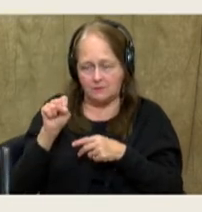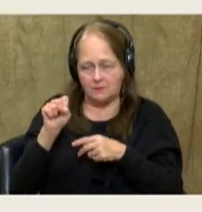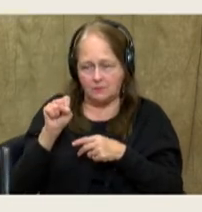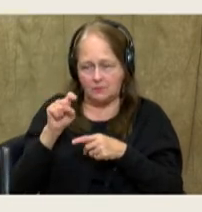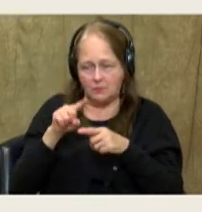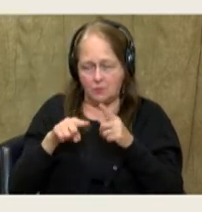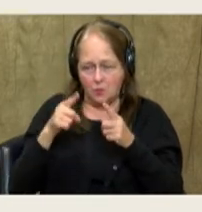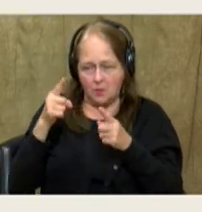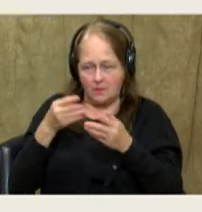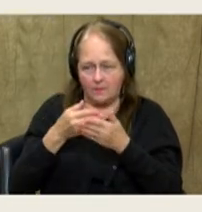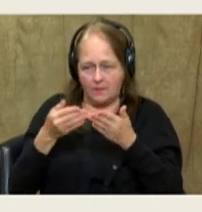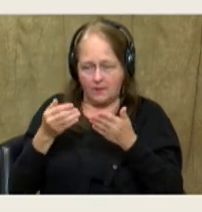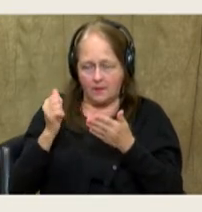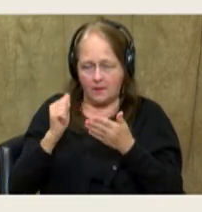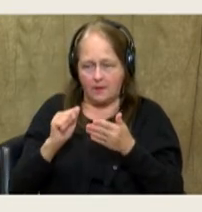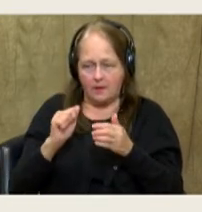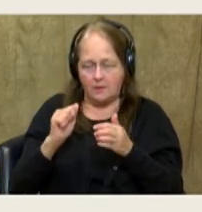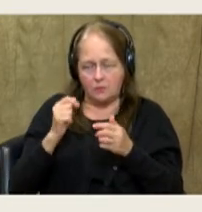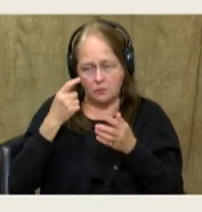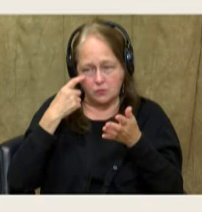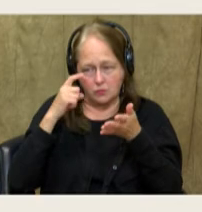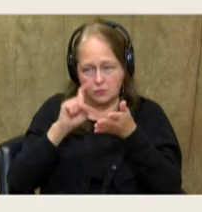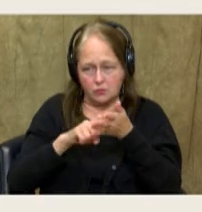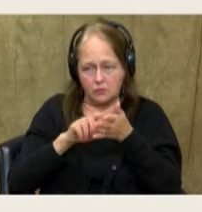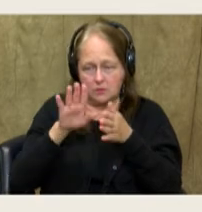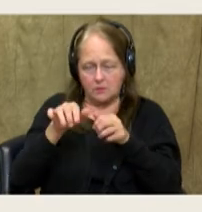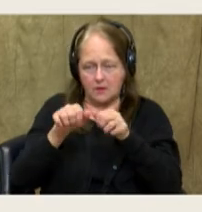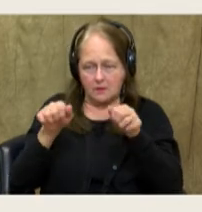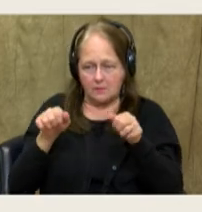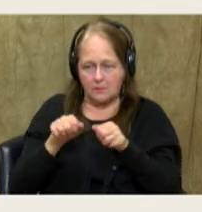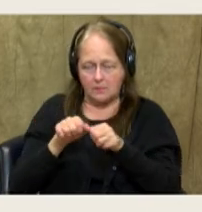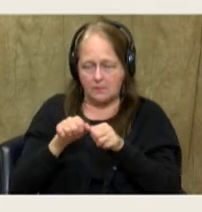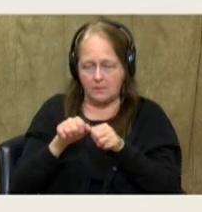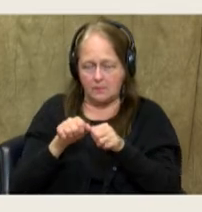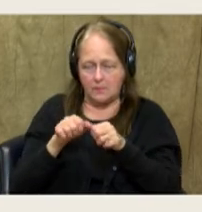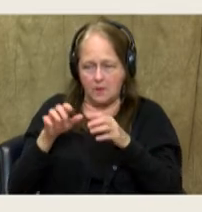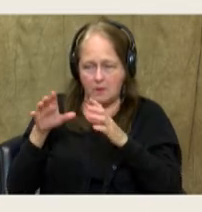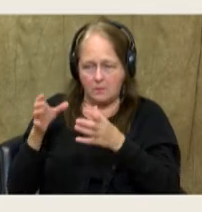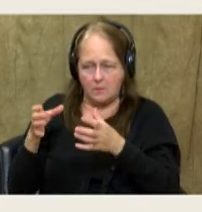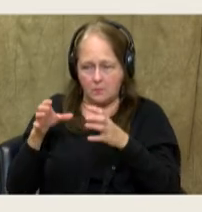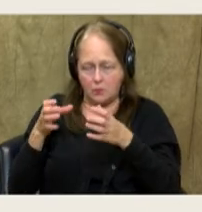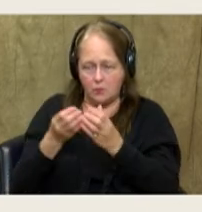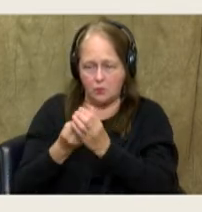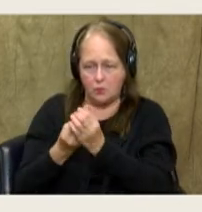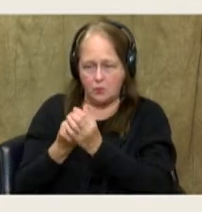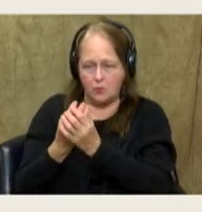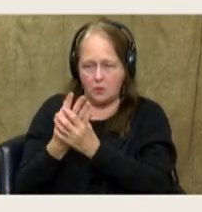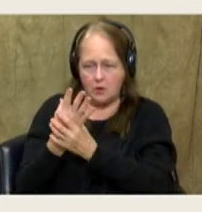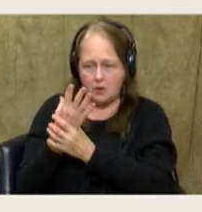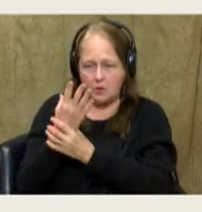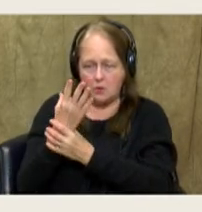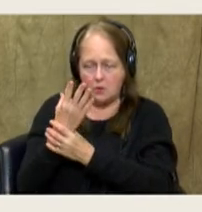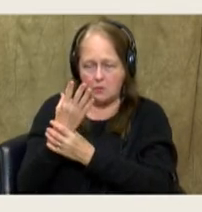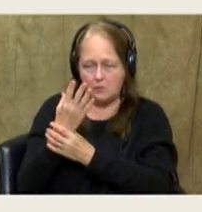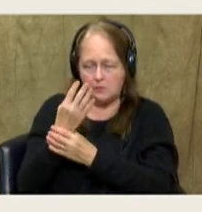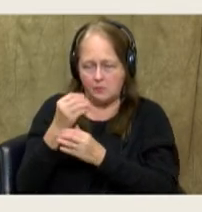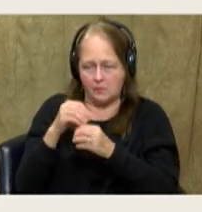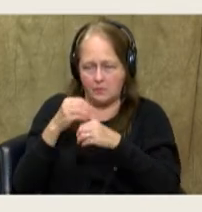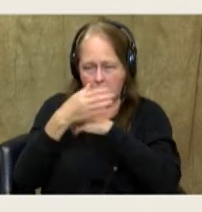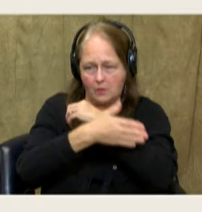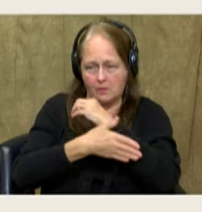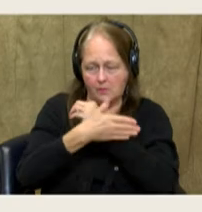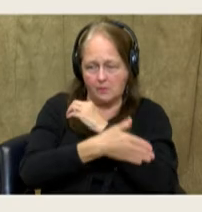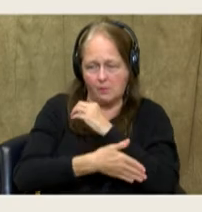One thing that can also be notable about this area is the population growth that is being seen in some of these countries.